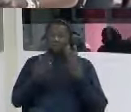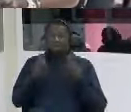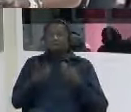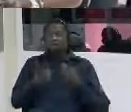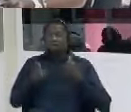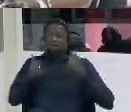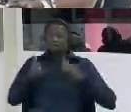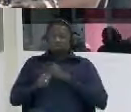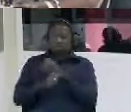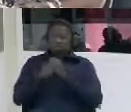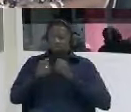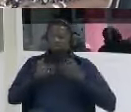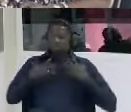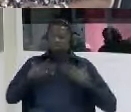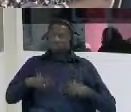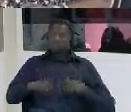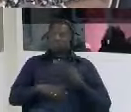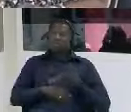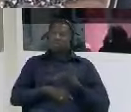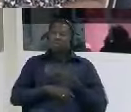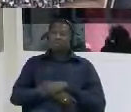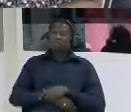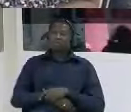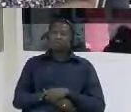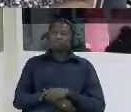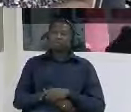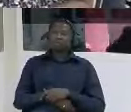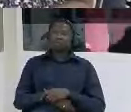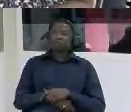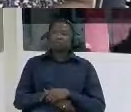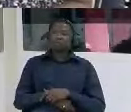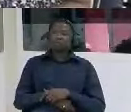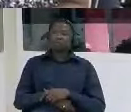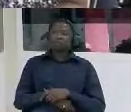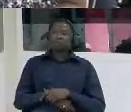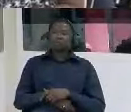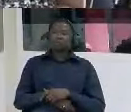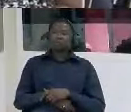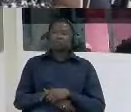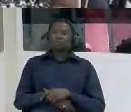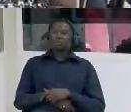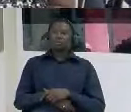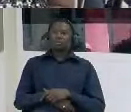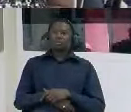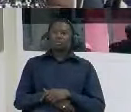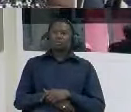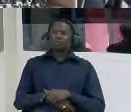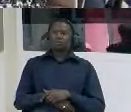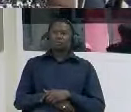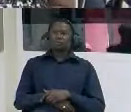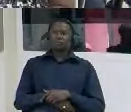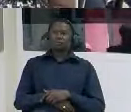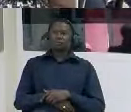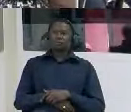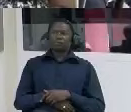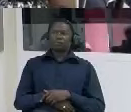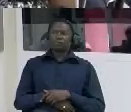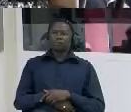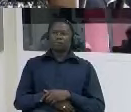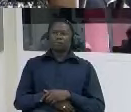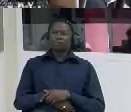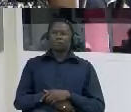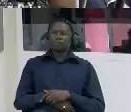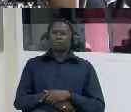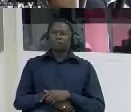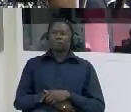connection between your kidneys the state of your kidneys now and the suffer and the torture that you suffered at the hands of the nia